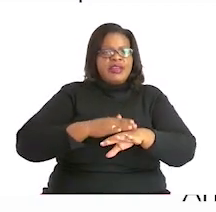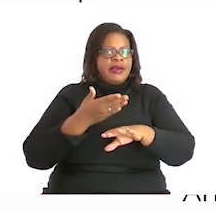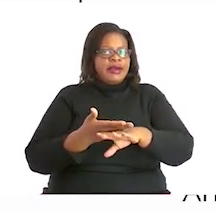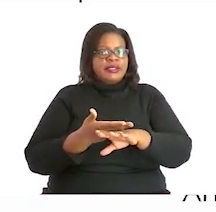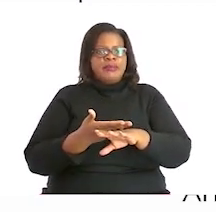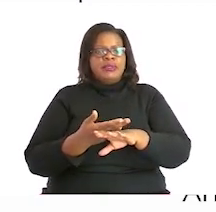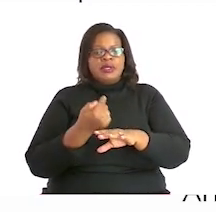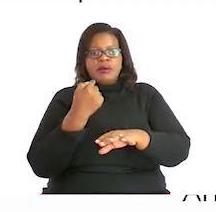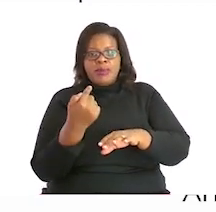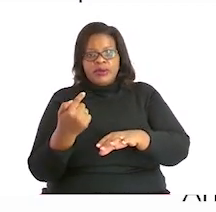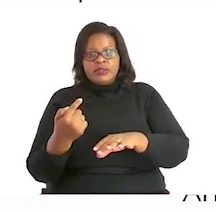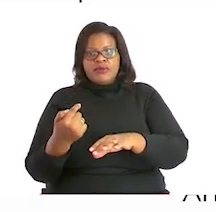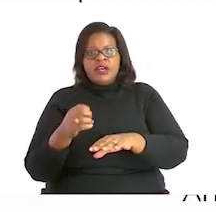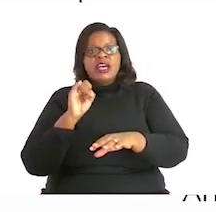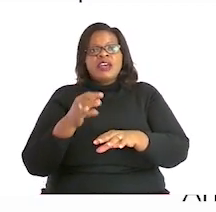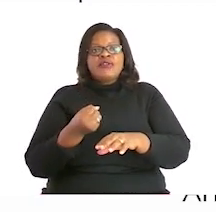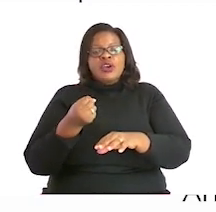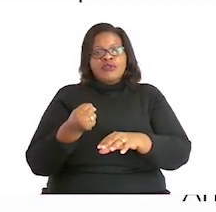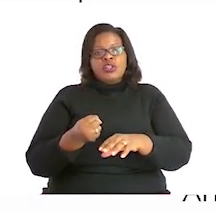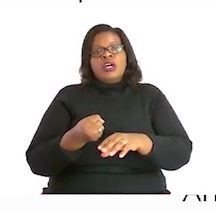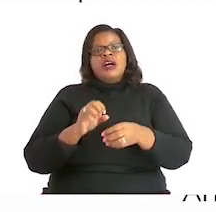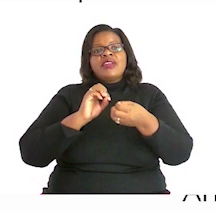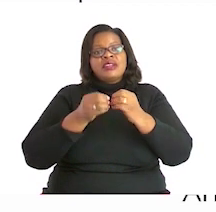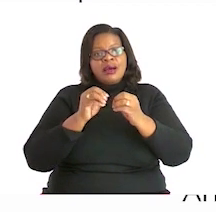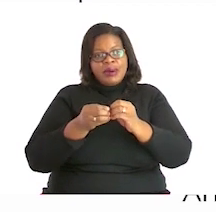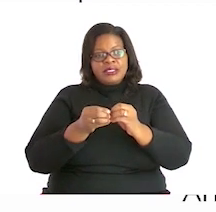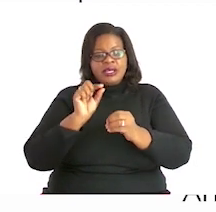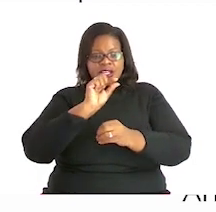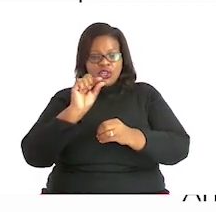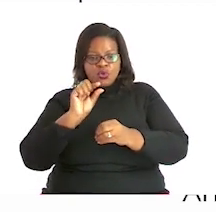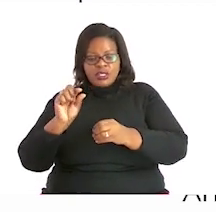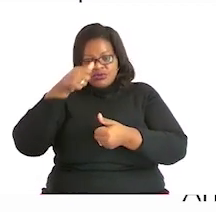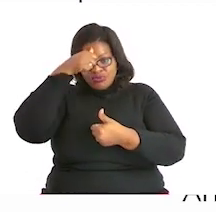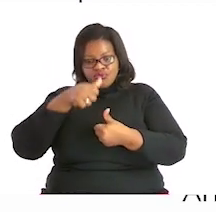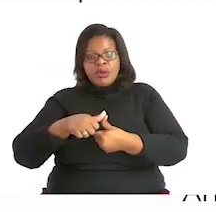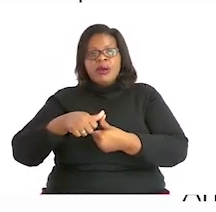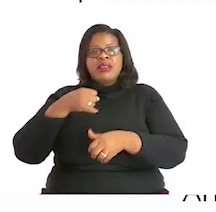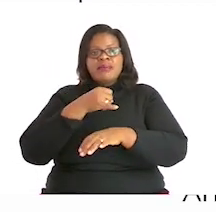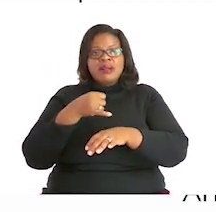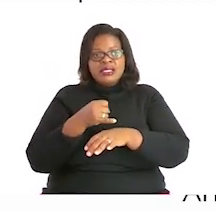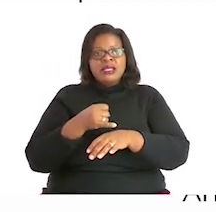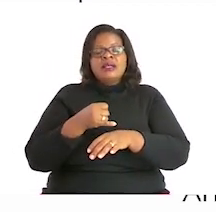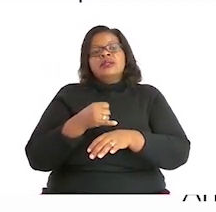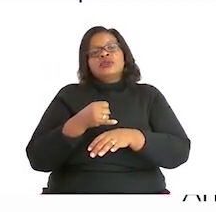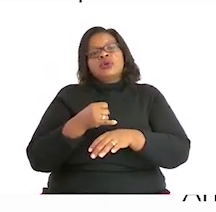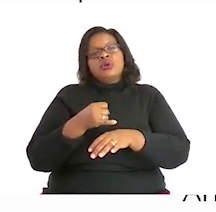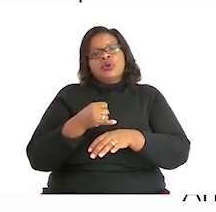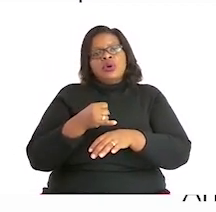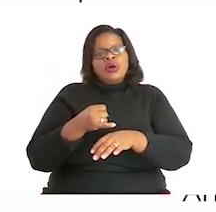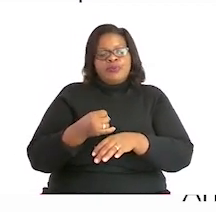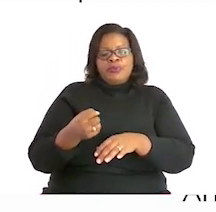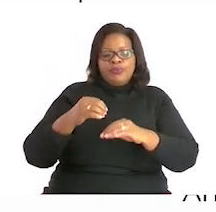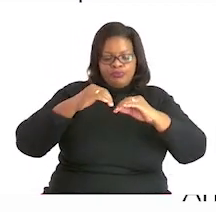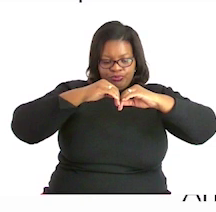whenever they give you the word, the digits in words, remember the space between the fourth and the third digits.